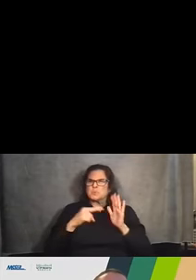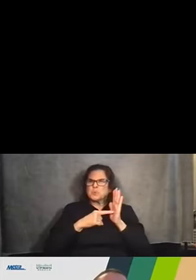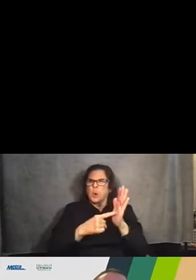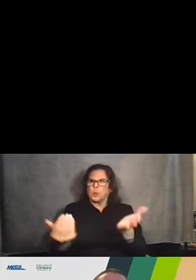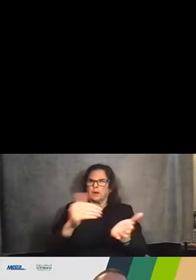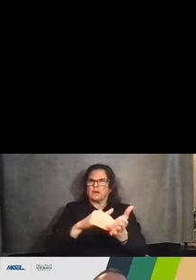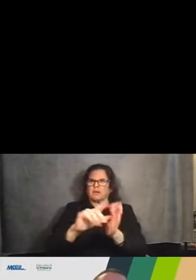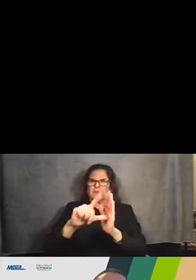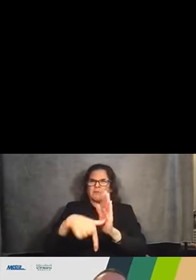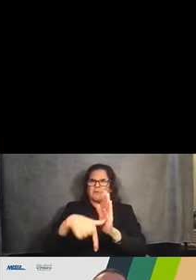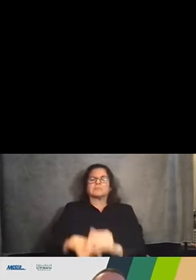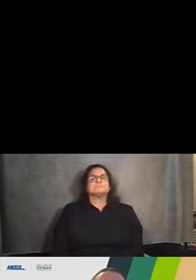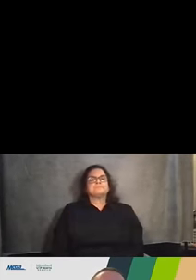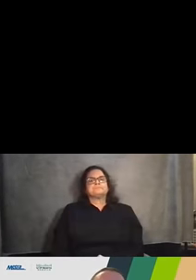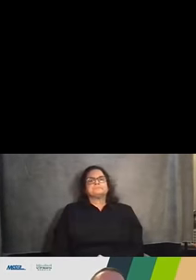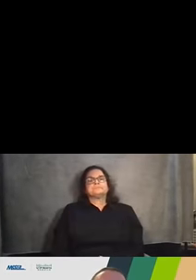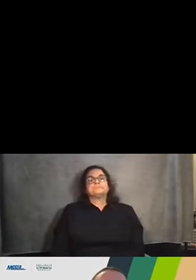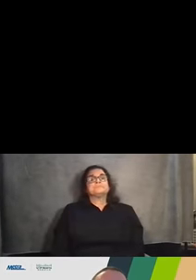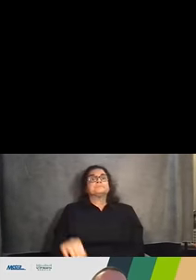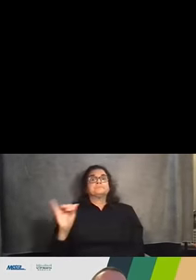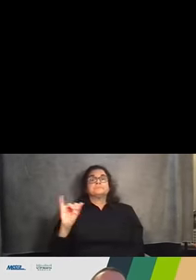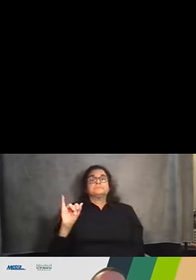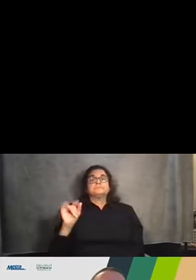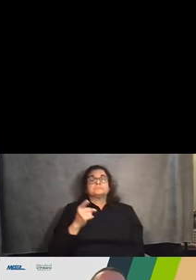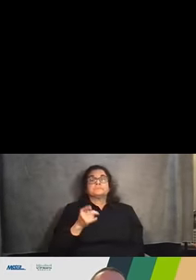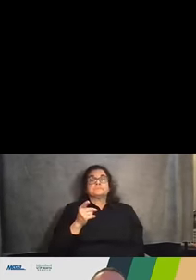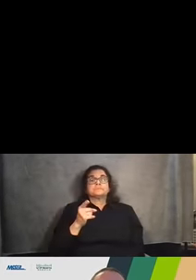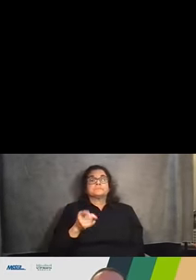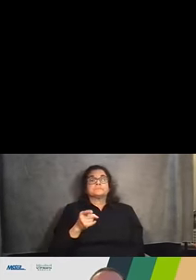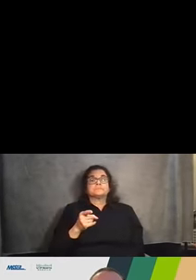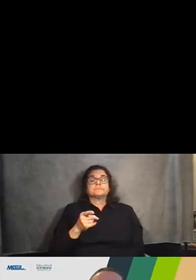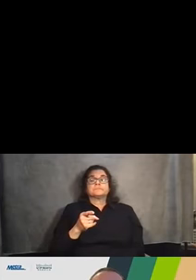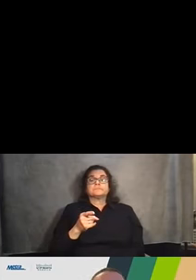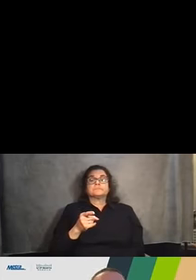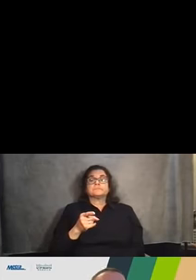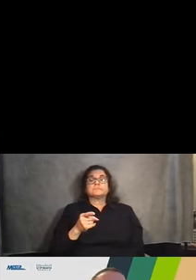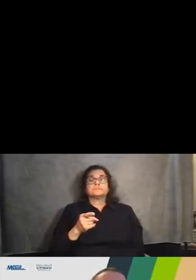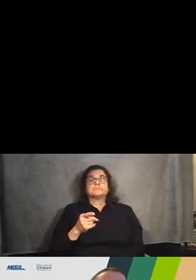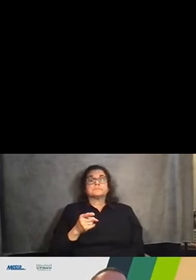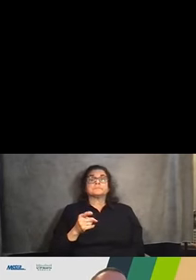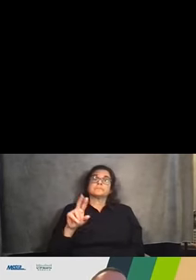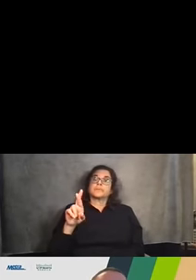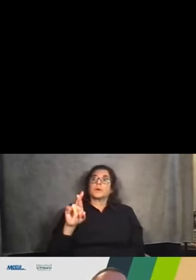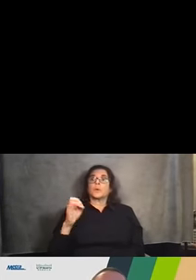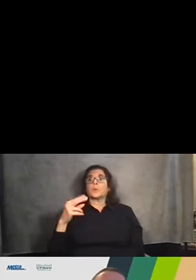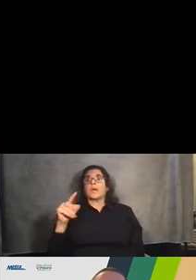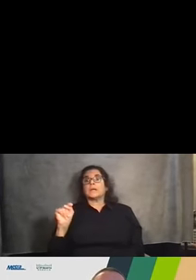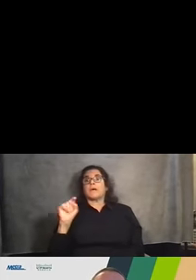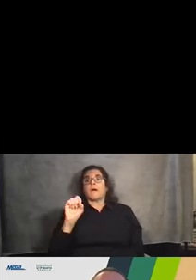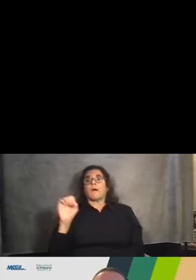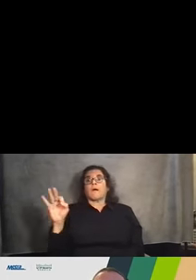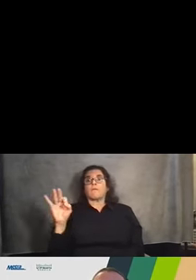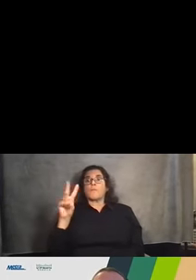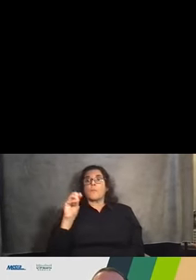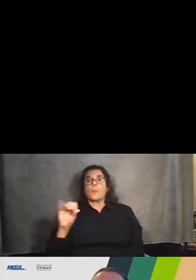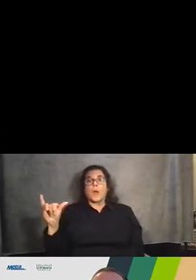We also wanted to acknowledge that there are features along and in the right of way along the corridor. These photos